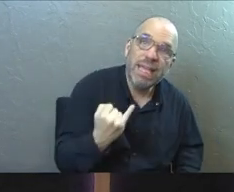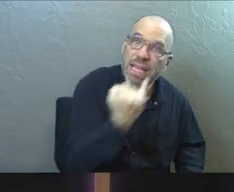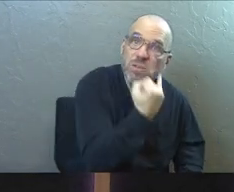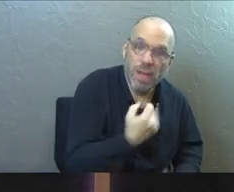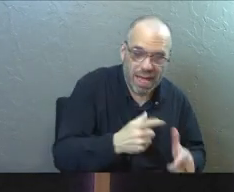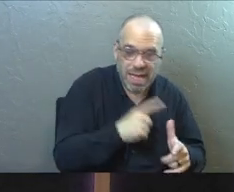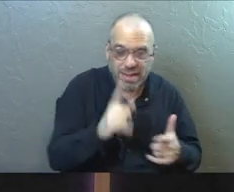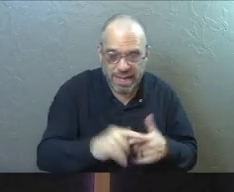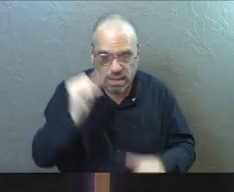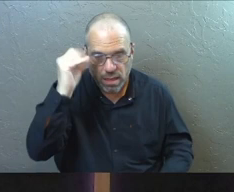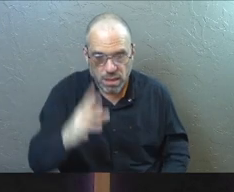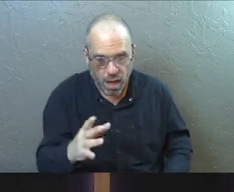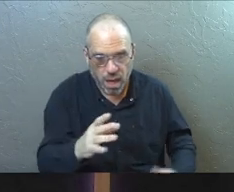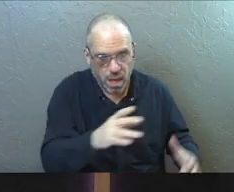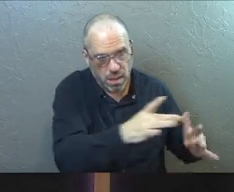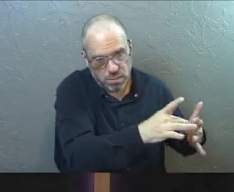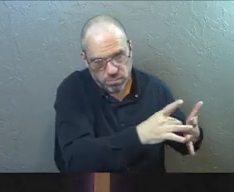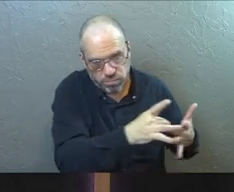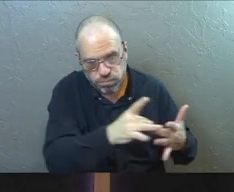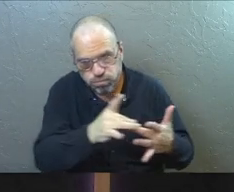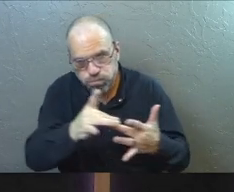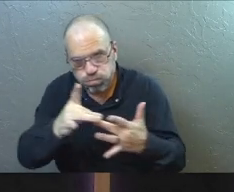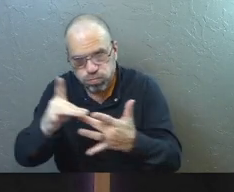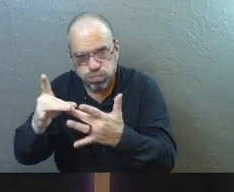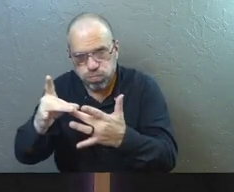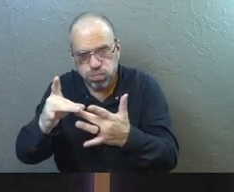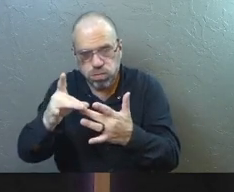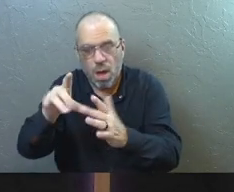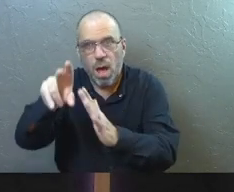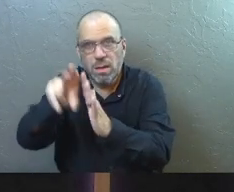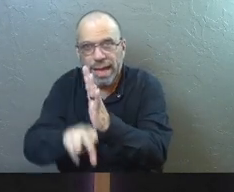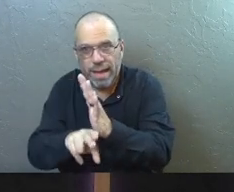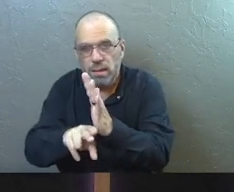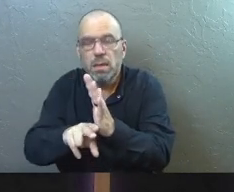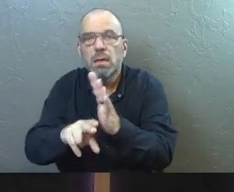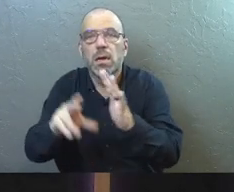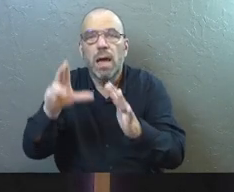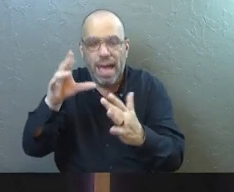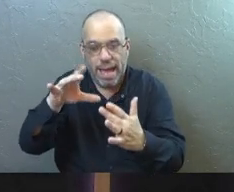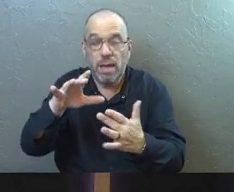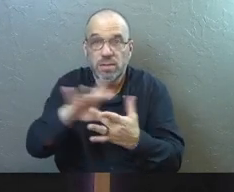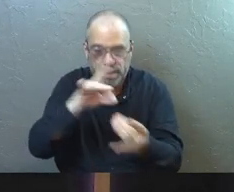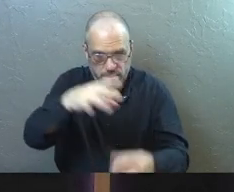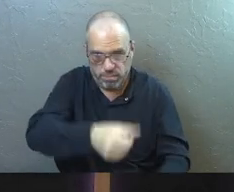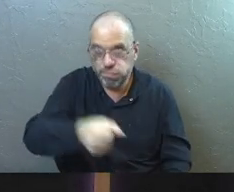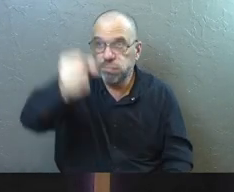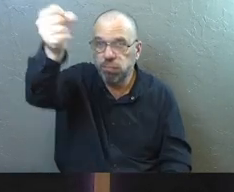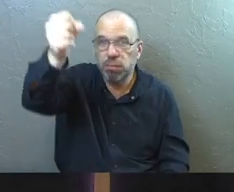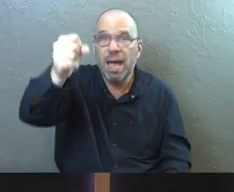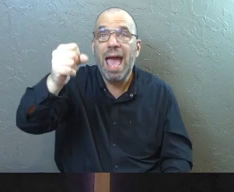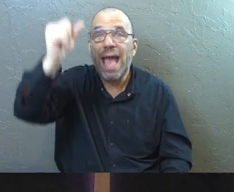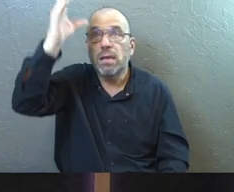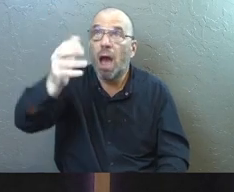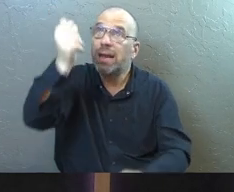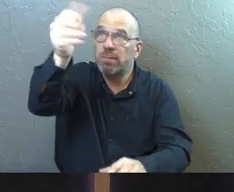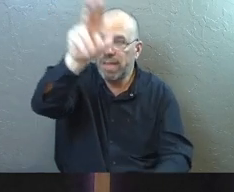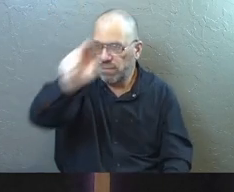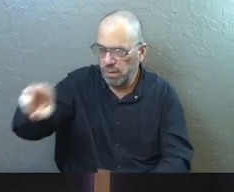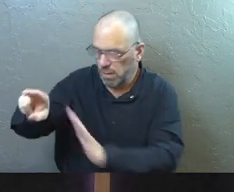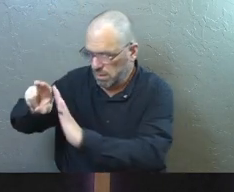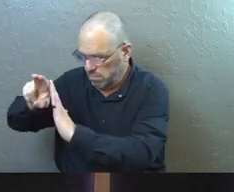And then it says that God laid him down and took his spirit home. And then God himself buried his body